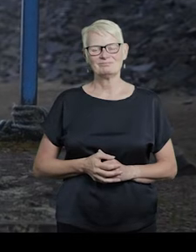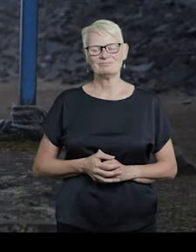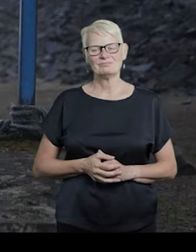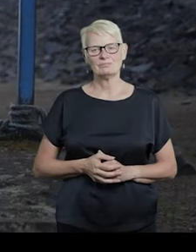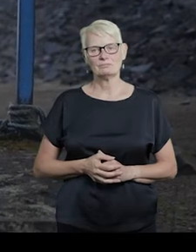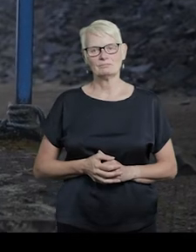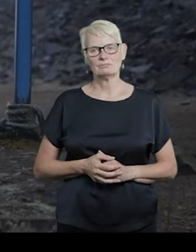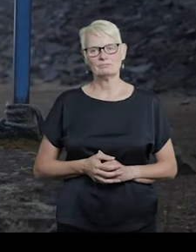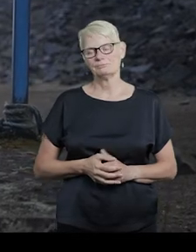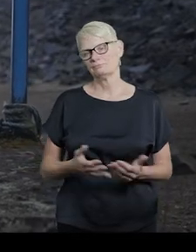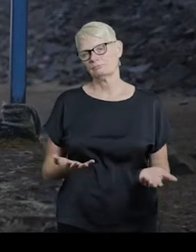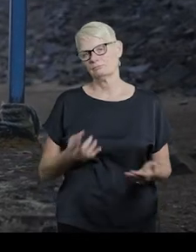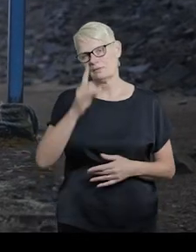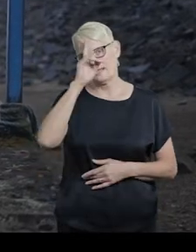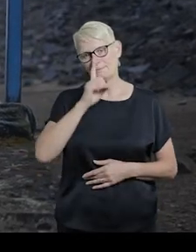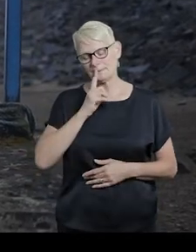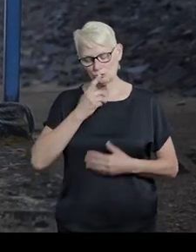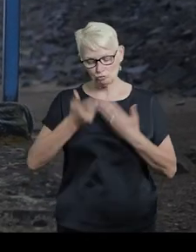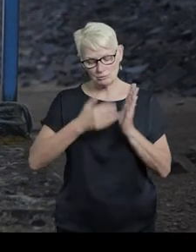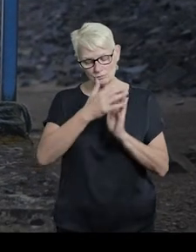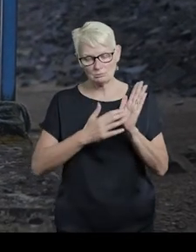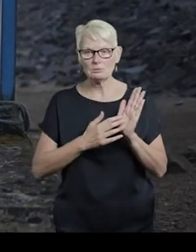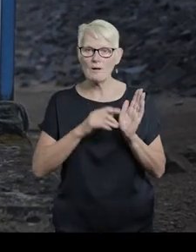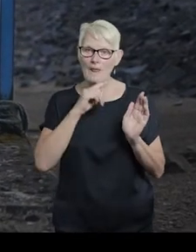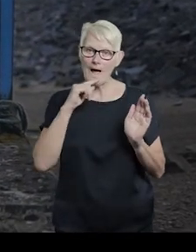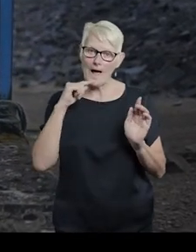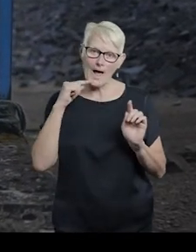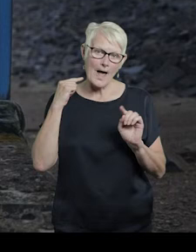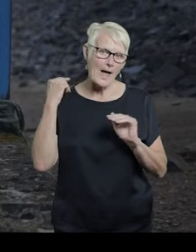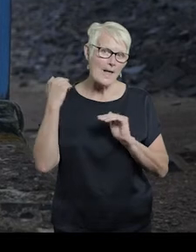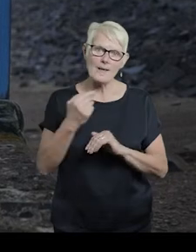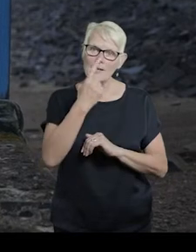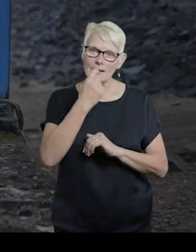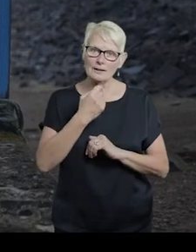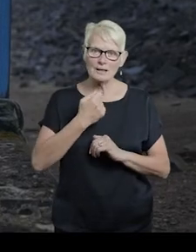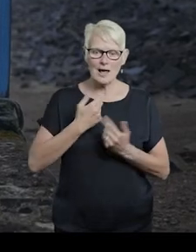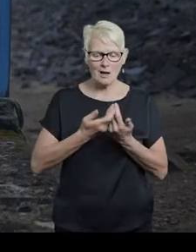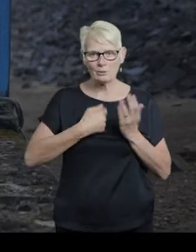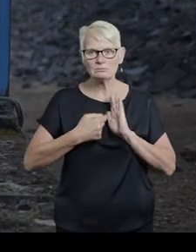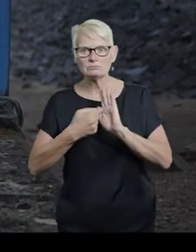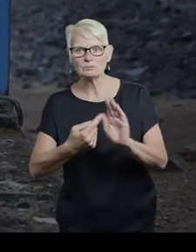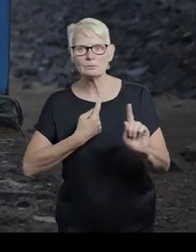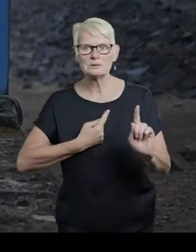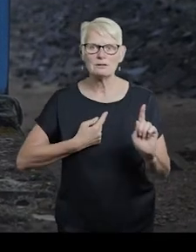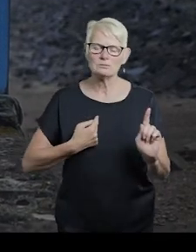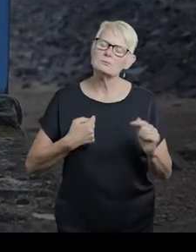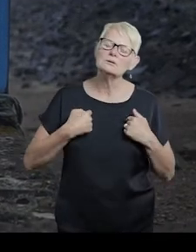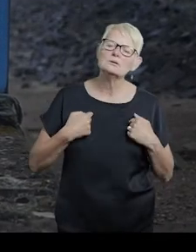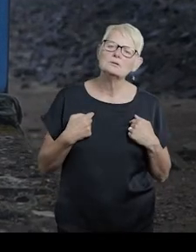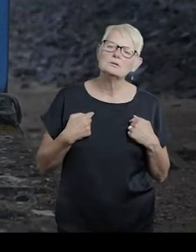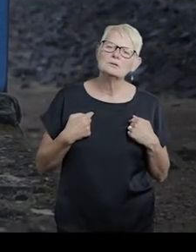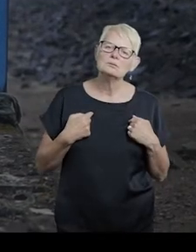Image descriptions can lie. The face we present to the world. I am